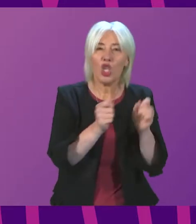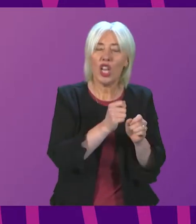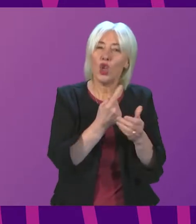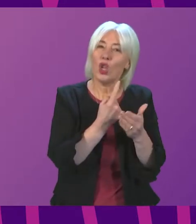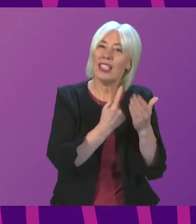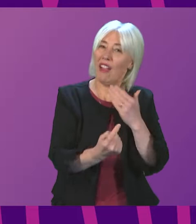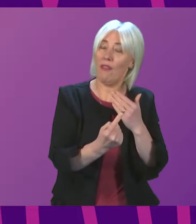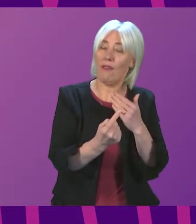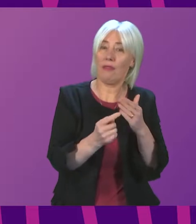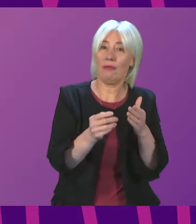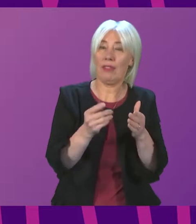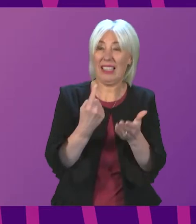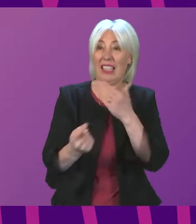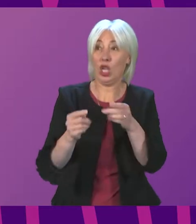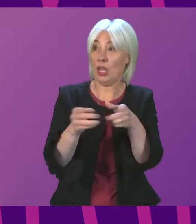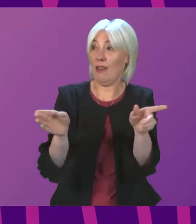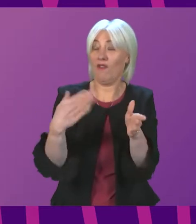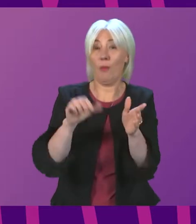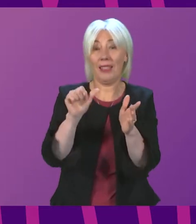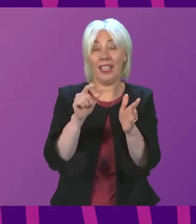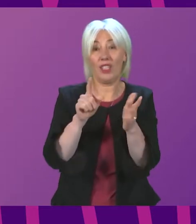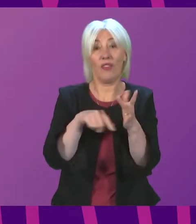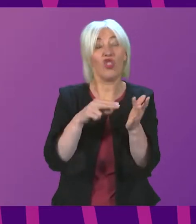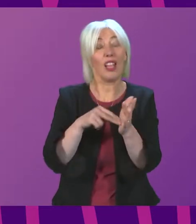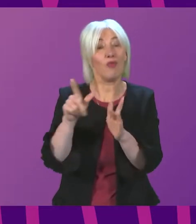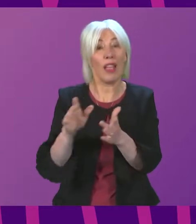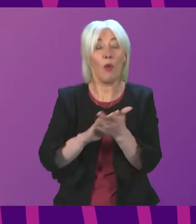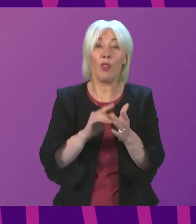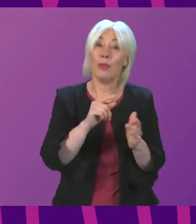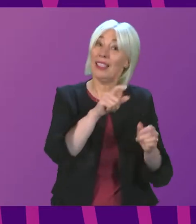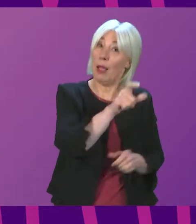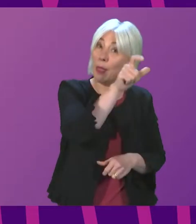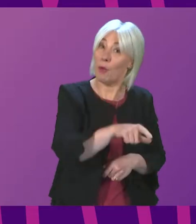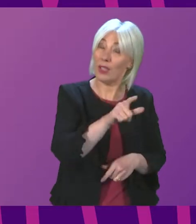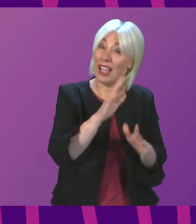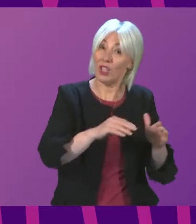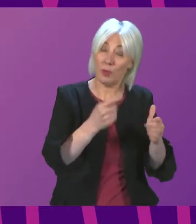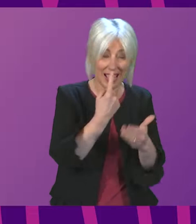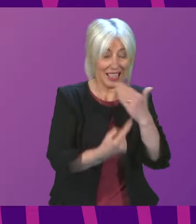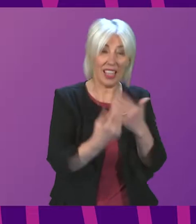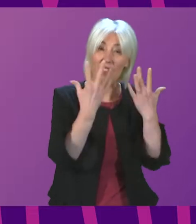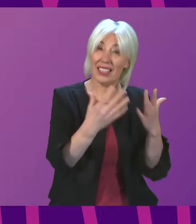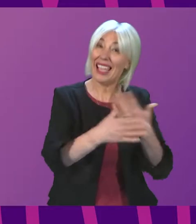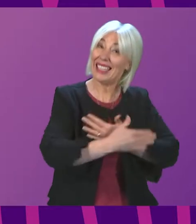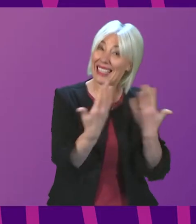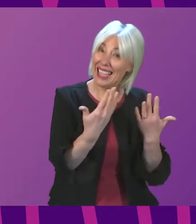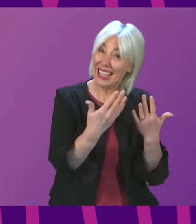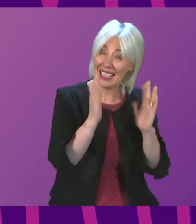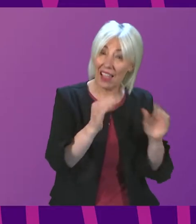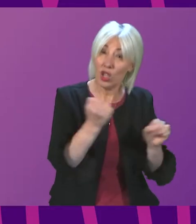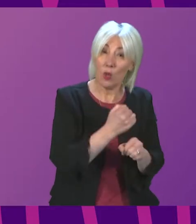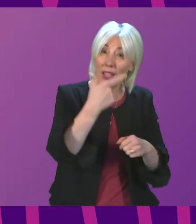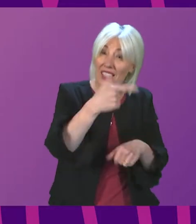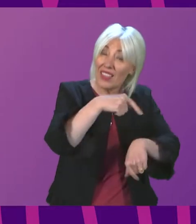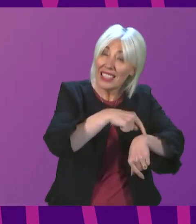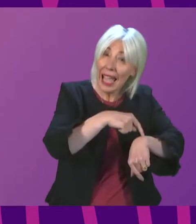periods for the general population from the 6th of January, Callum has been required to isolate for a full 10 days, and he has been required to do this no less than seven times